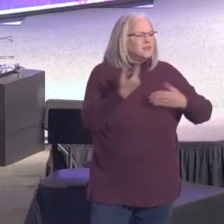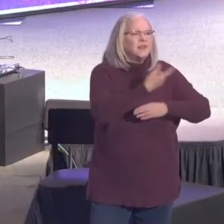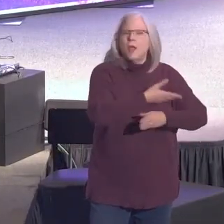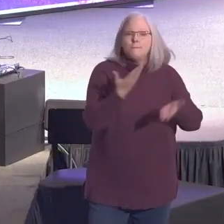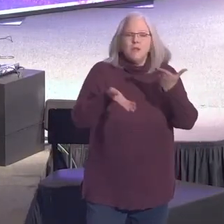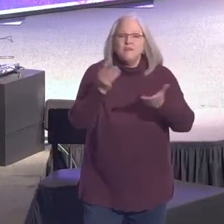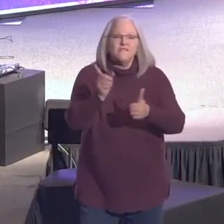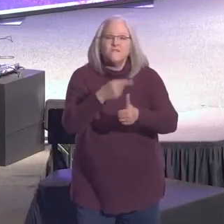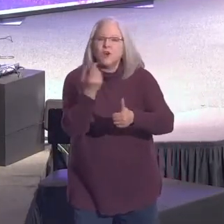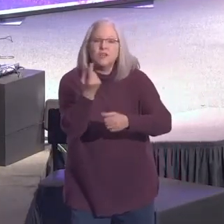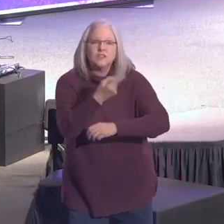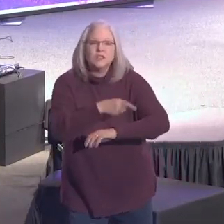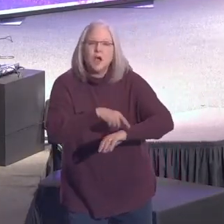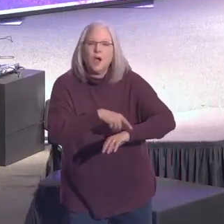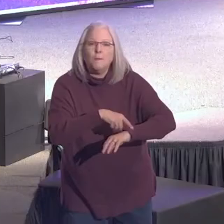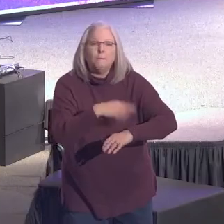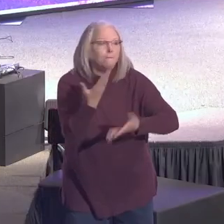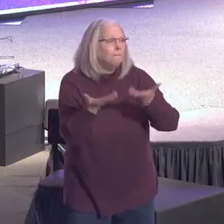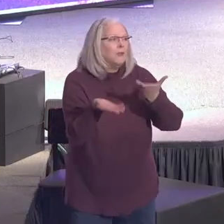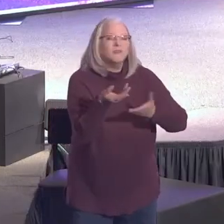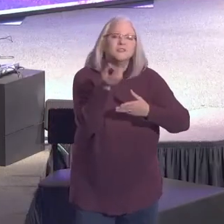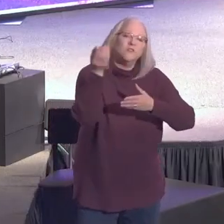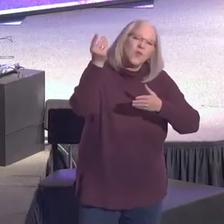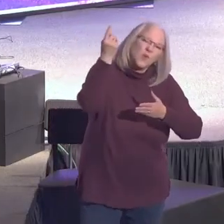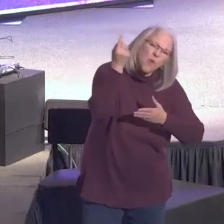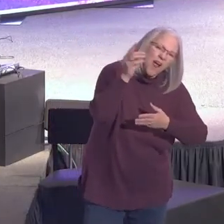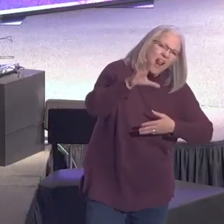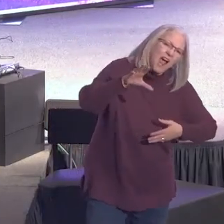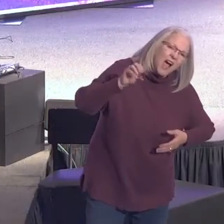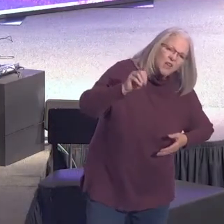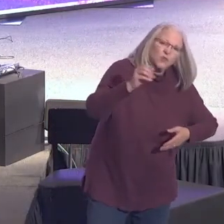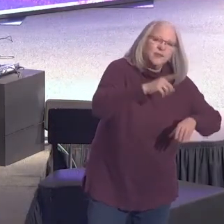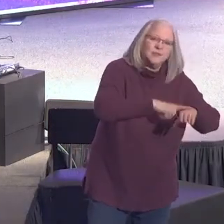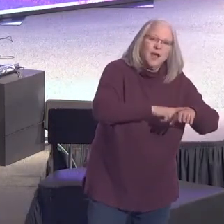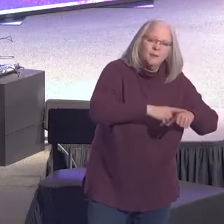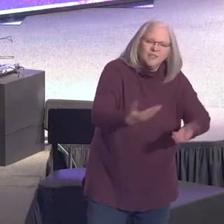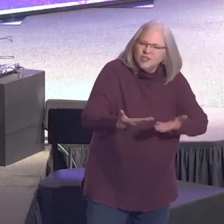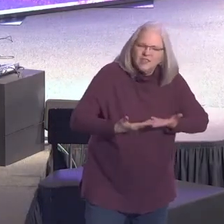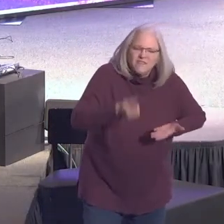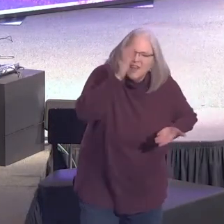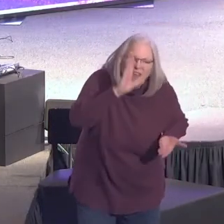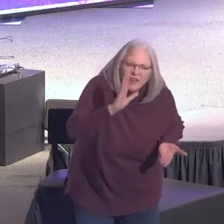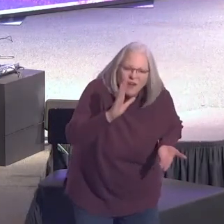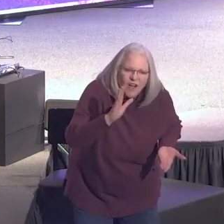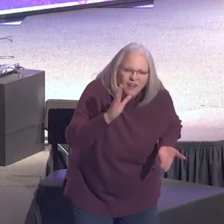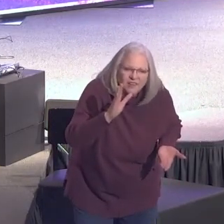the first time, maybe it's for the hundredth time, just to invite God